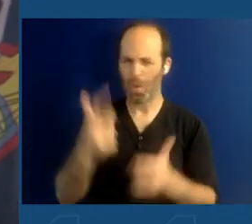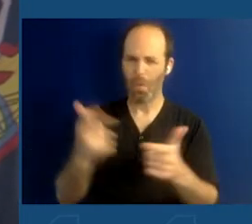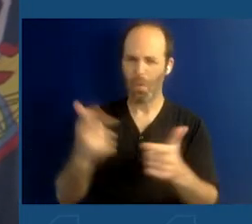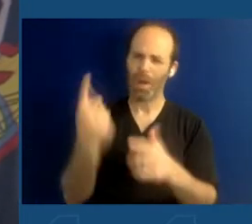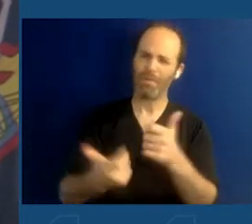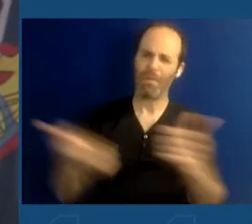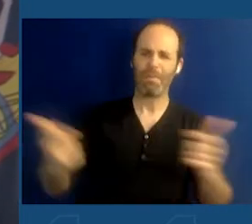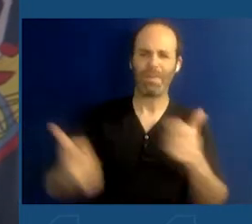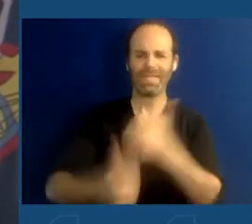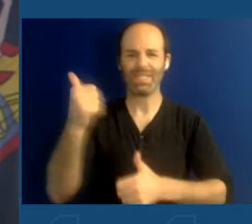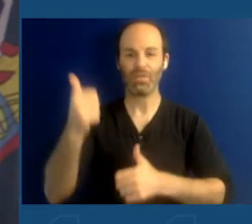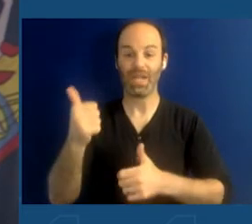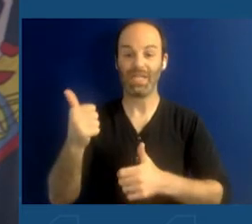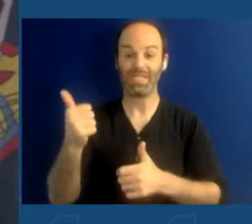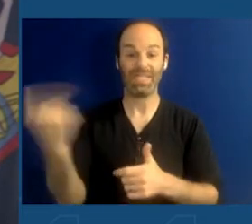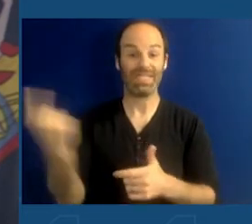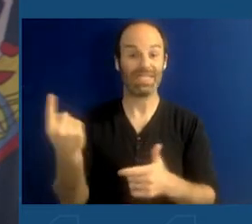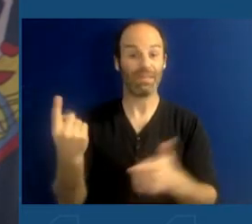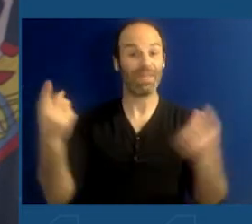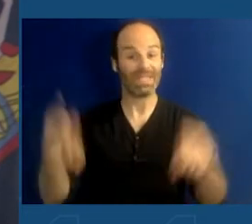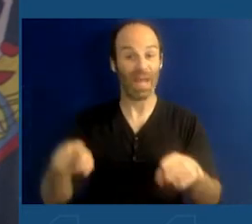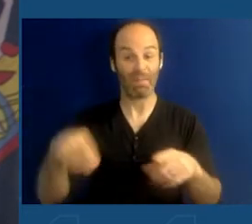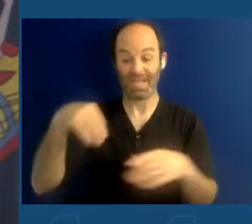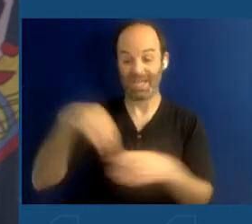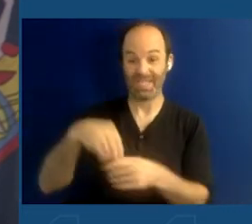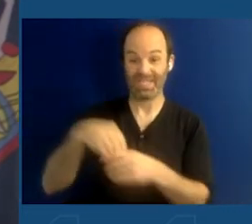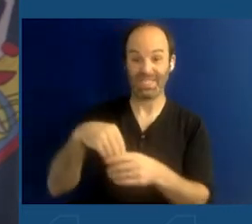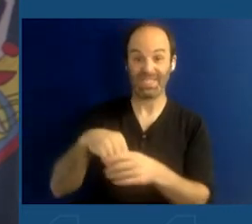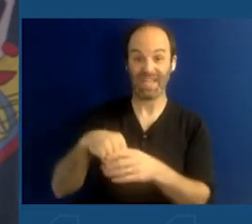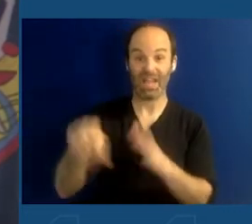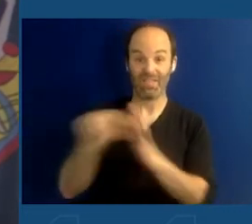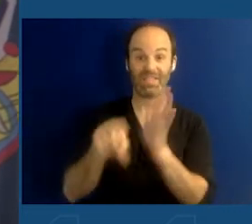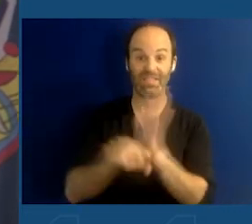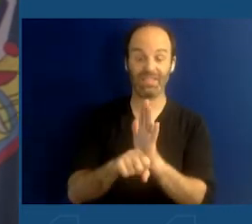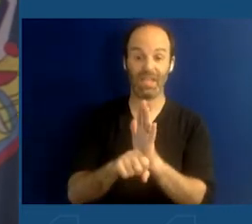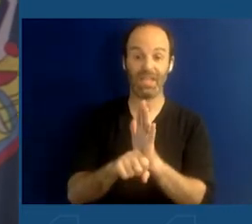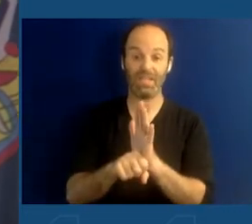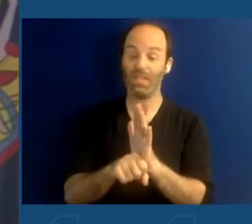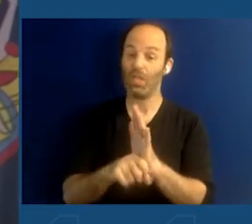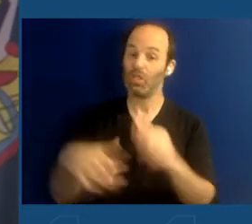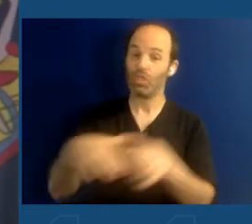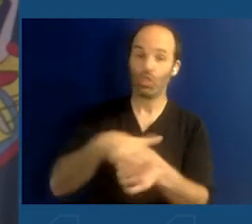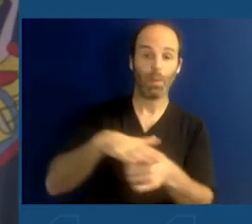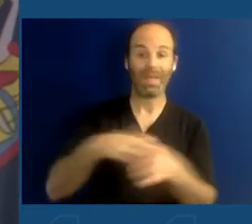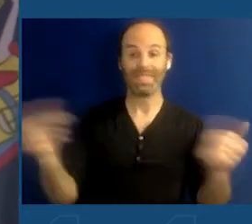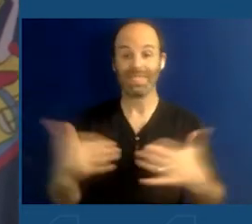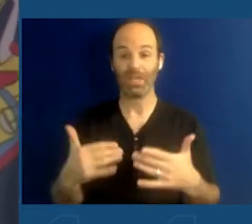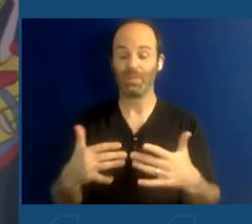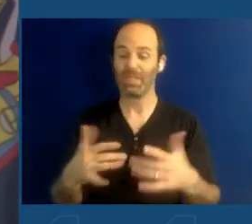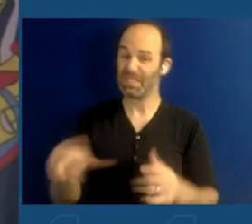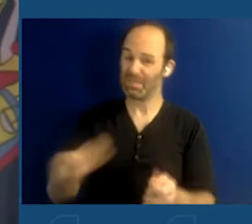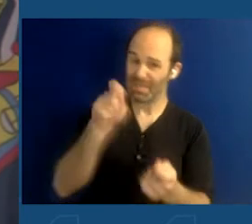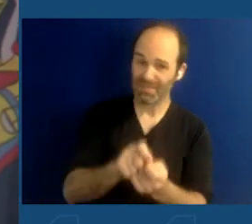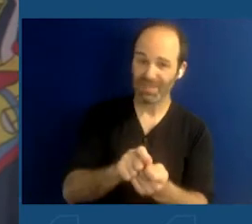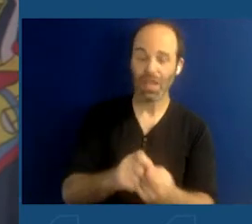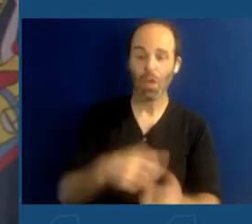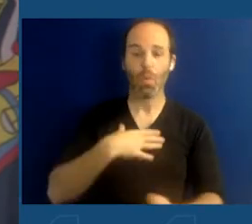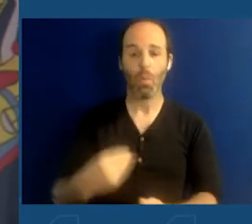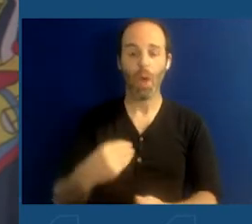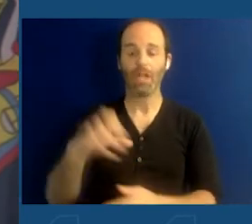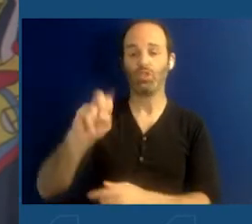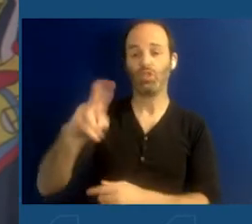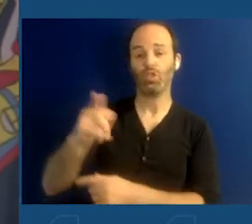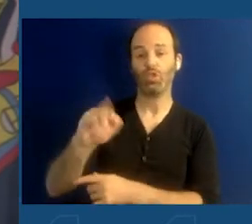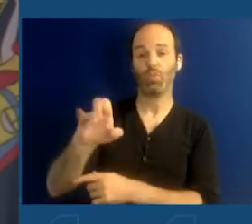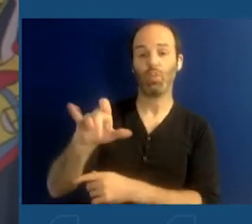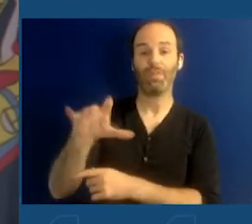state is something that is happening within our borders, domestic terrorism, and specifically white supremacist extremism. And it's not just